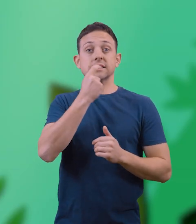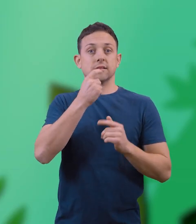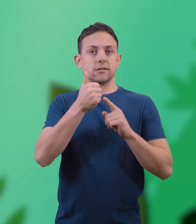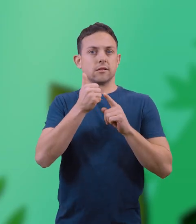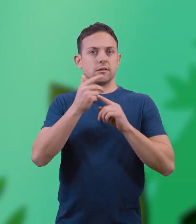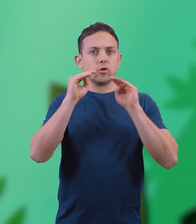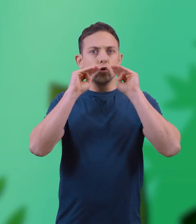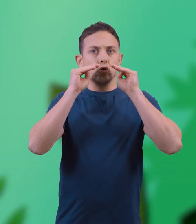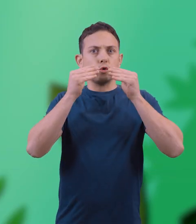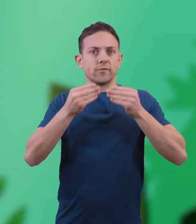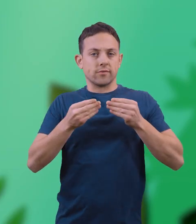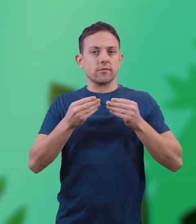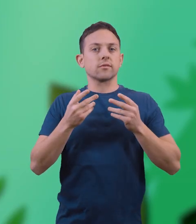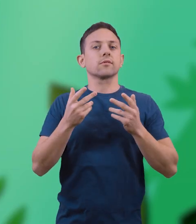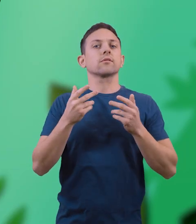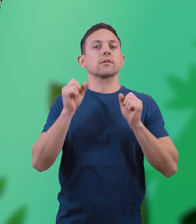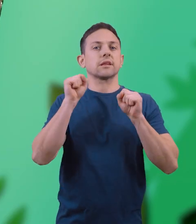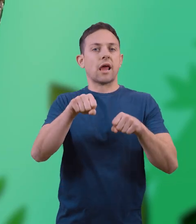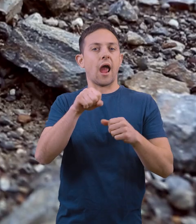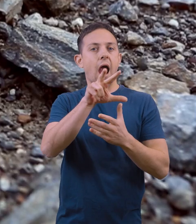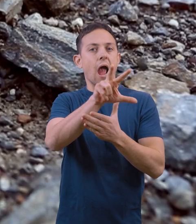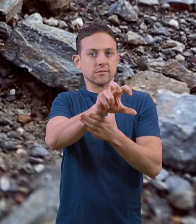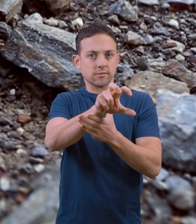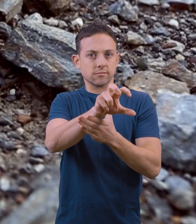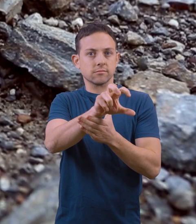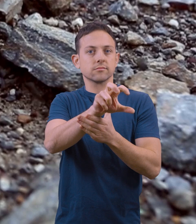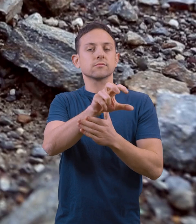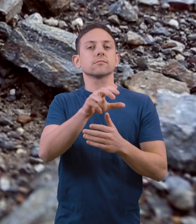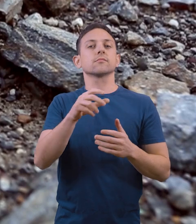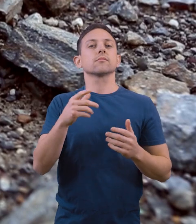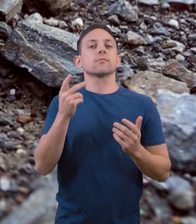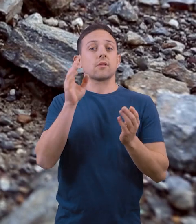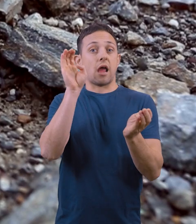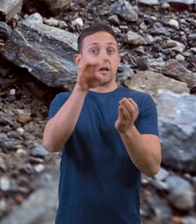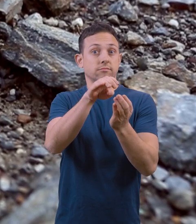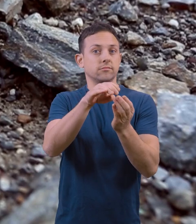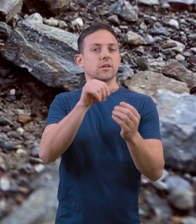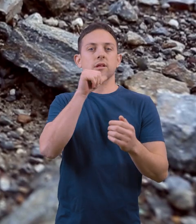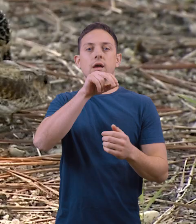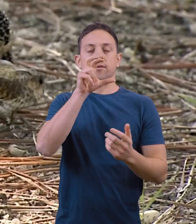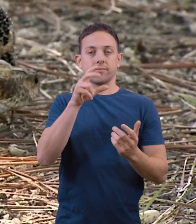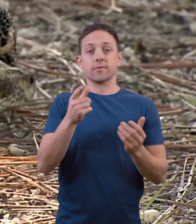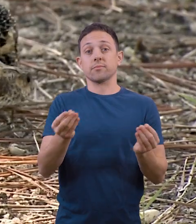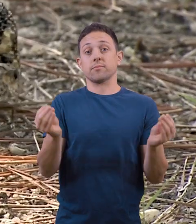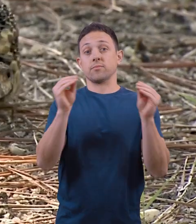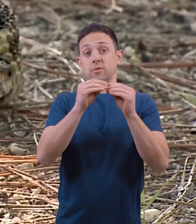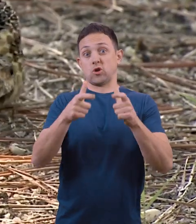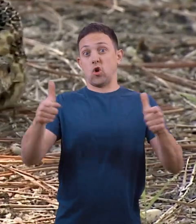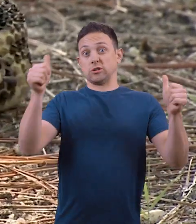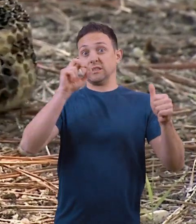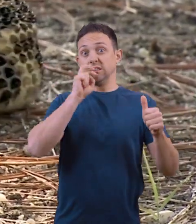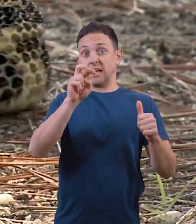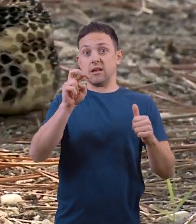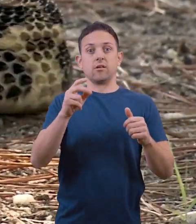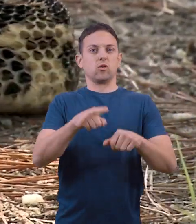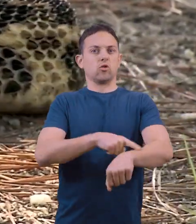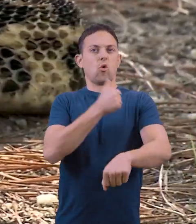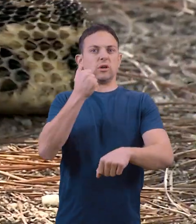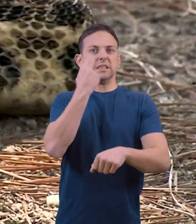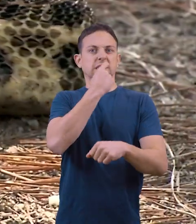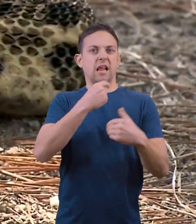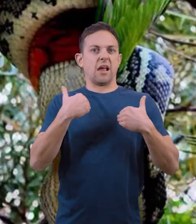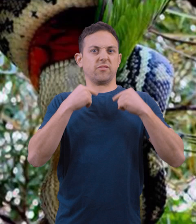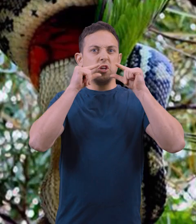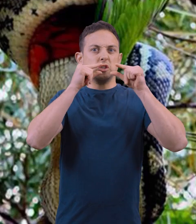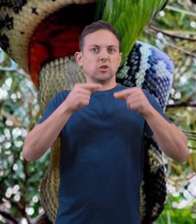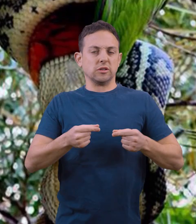teeth are curved and can be pulled back into their mouths so they don't catch while unhinging their jaw. The larger the snake, the longer the